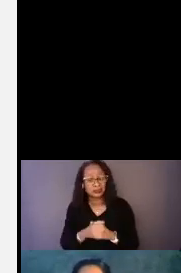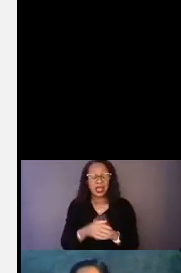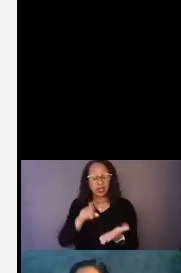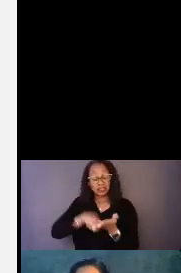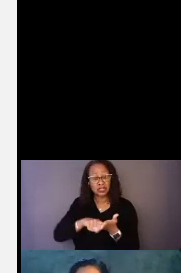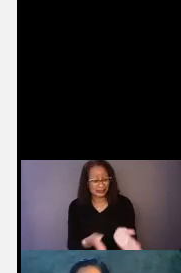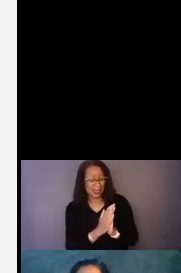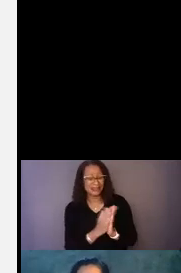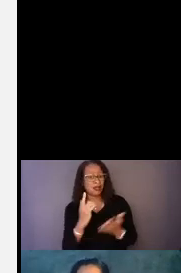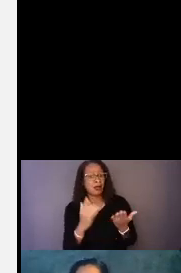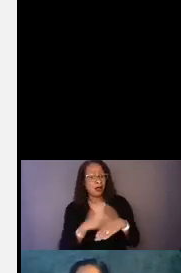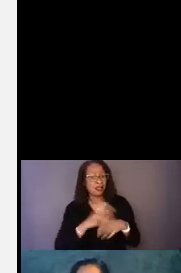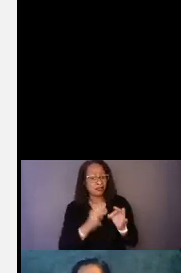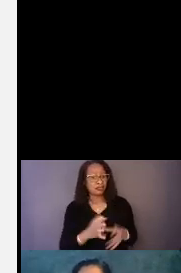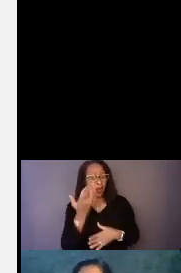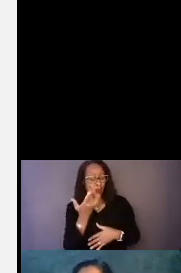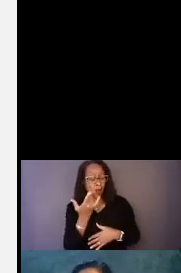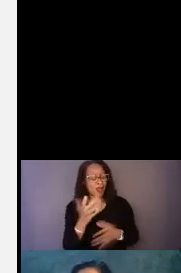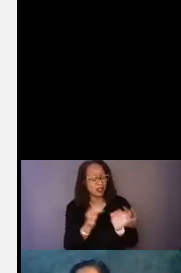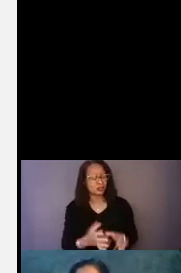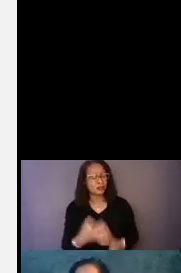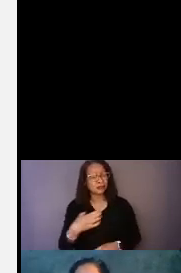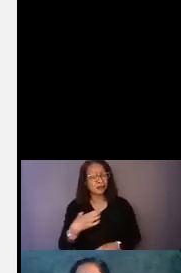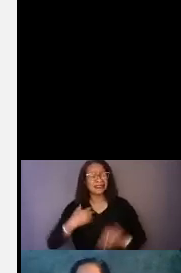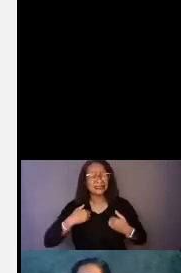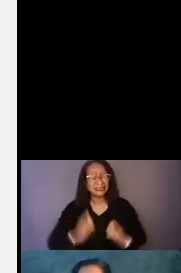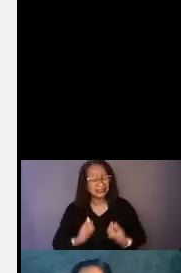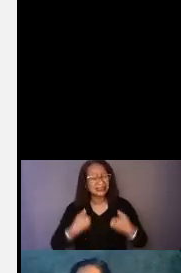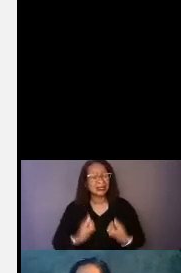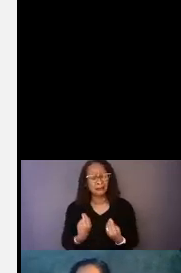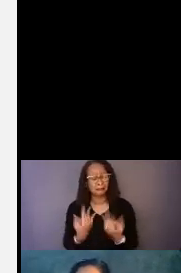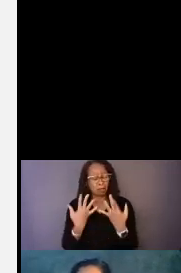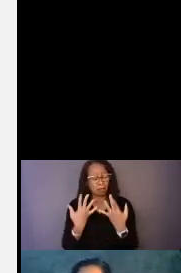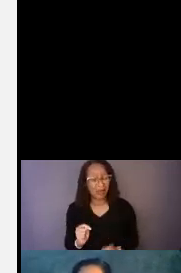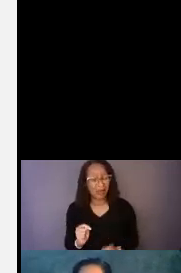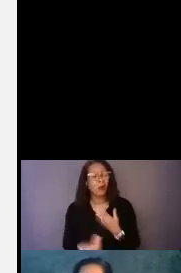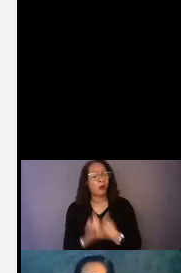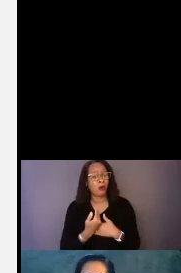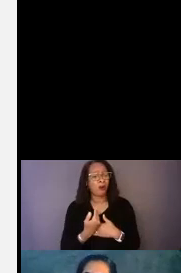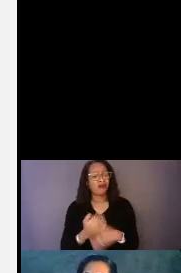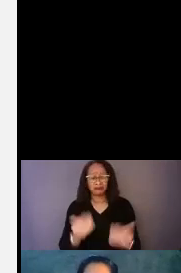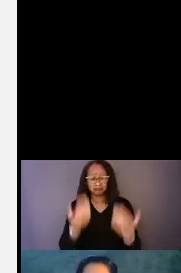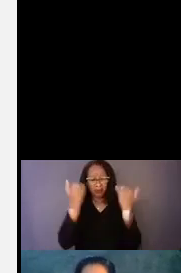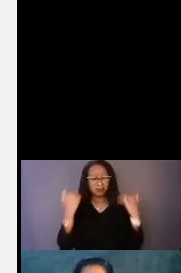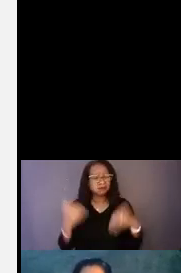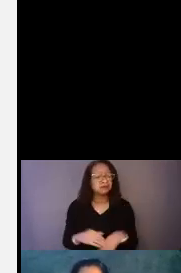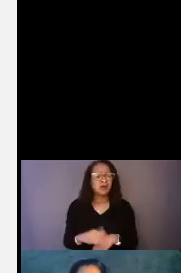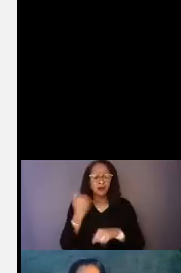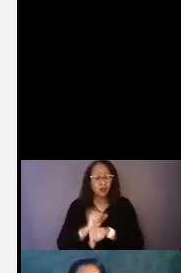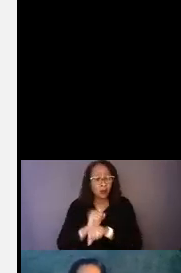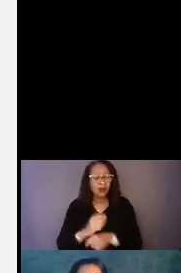demands on the interpreter? Why are the interpreters complaining that they're tired? Why are they complaining that they're burnt out and overworked? And what is it that we're looking for?